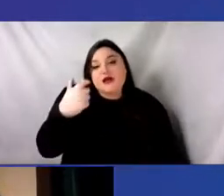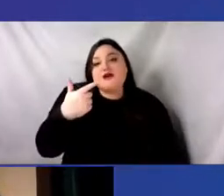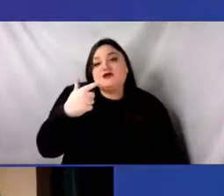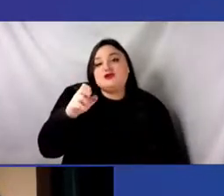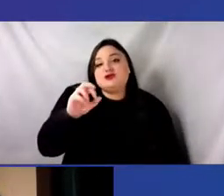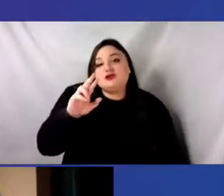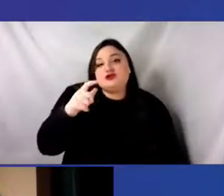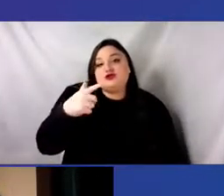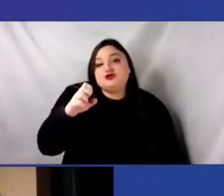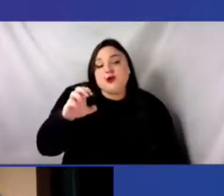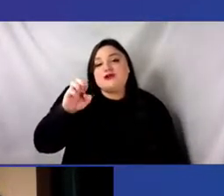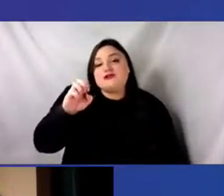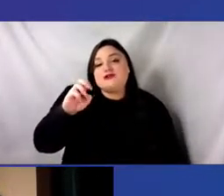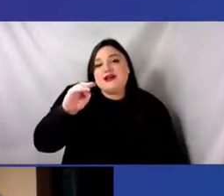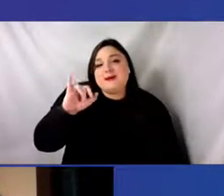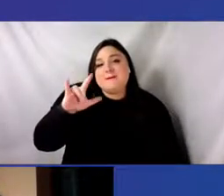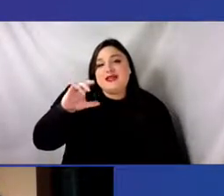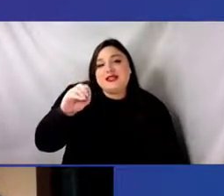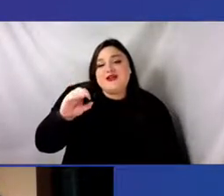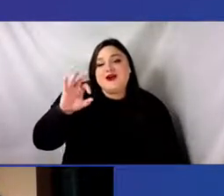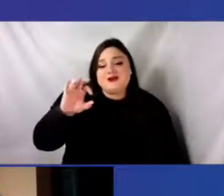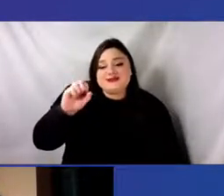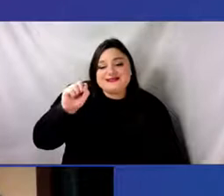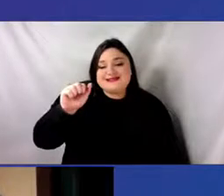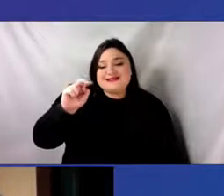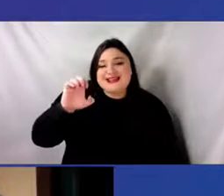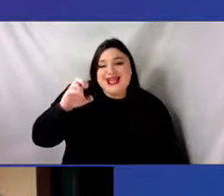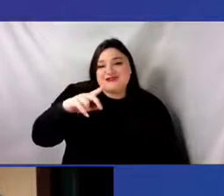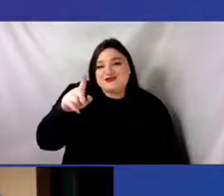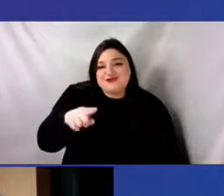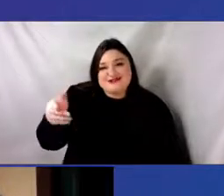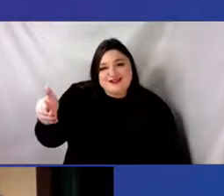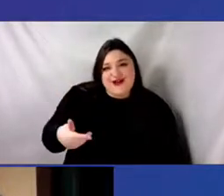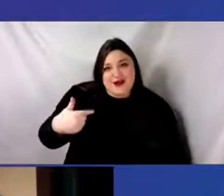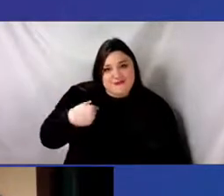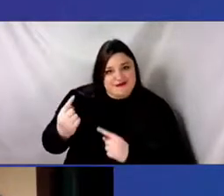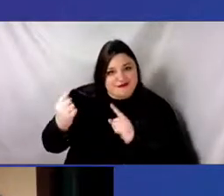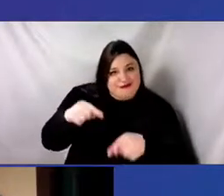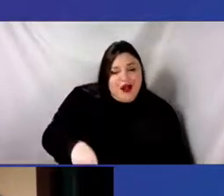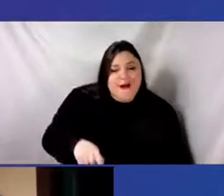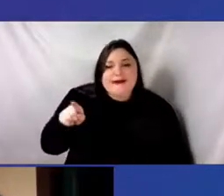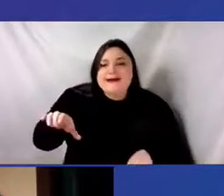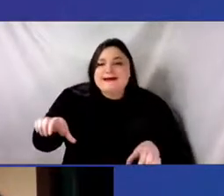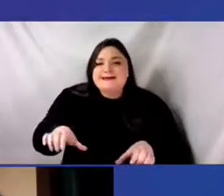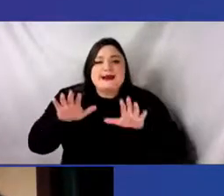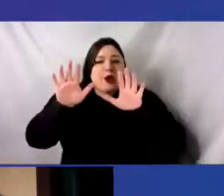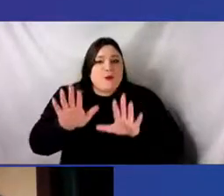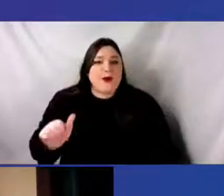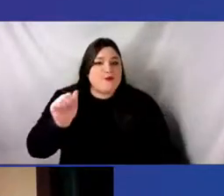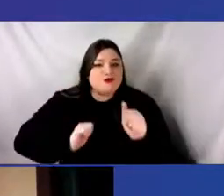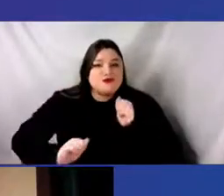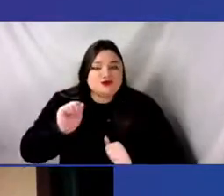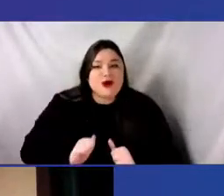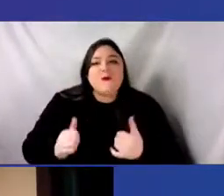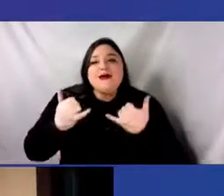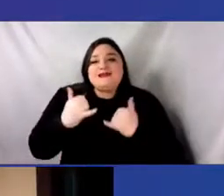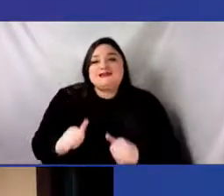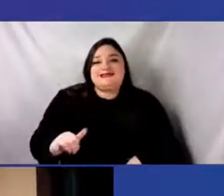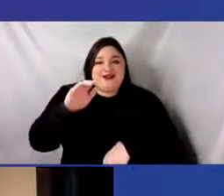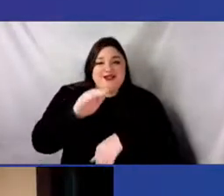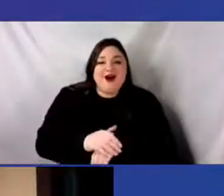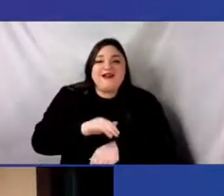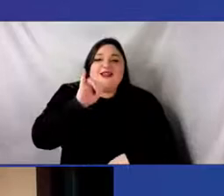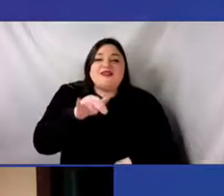he, I just also want to say that he just did an incredible show that's still on the Court of the Conquistador.